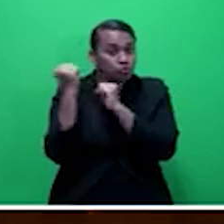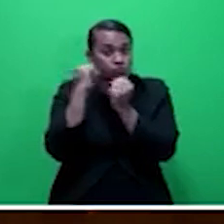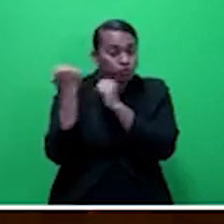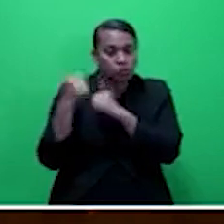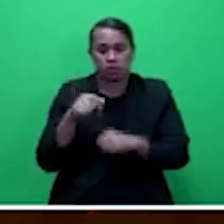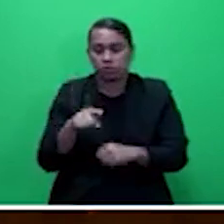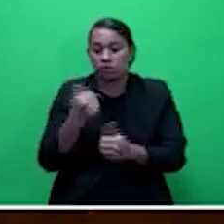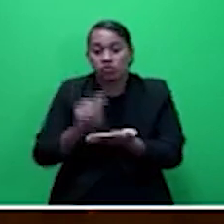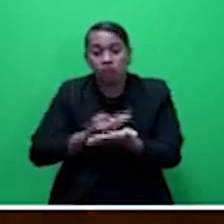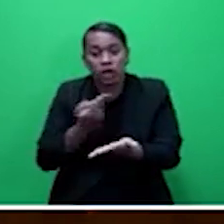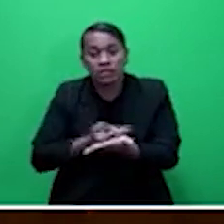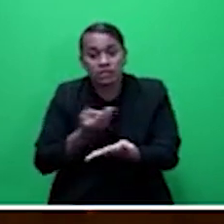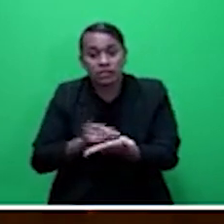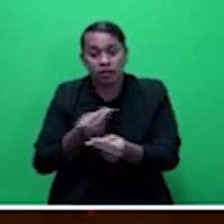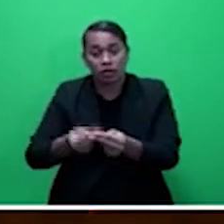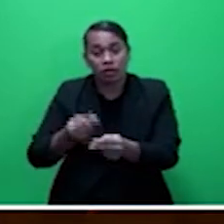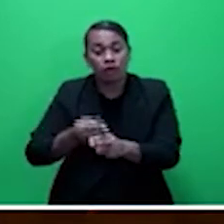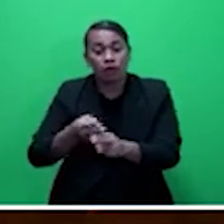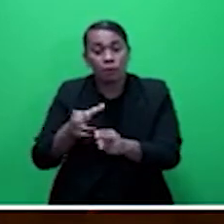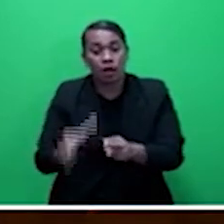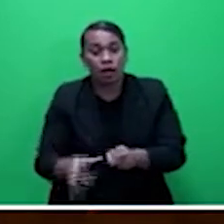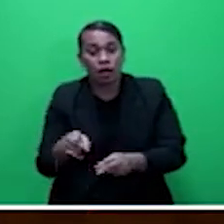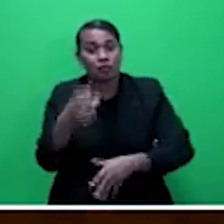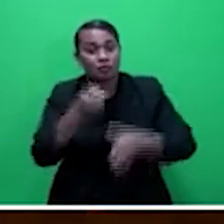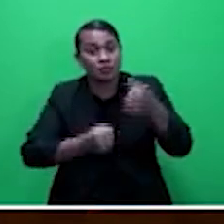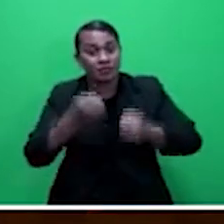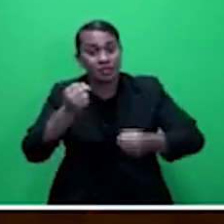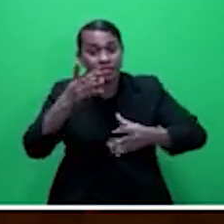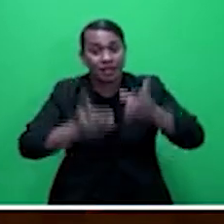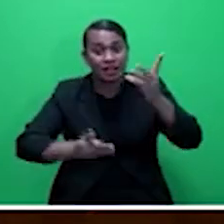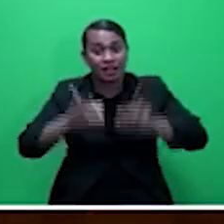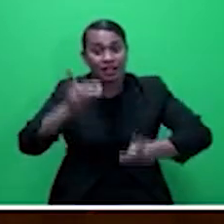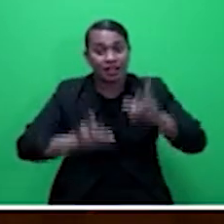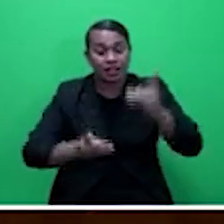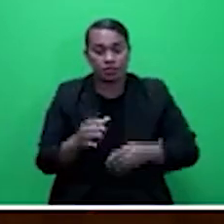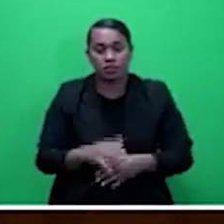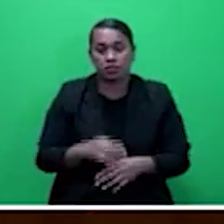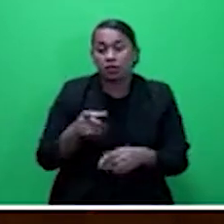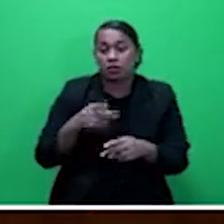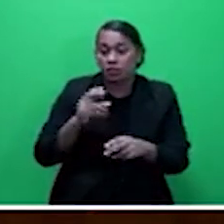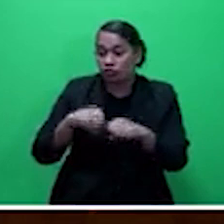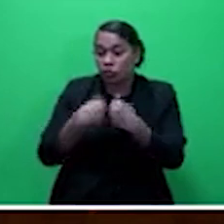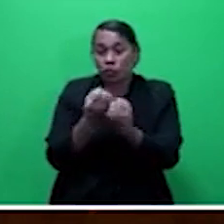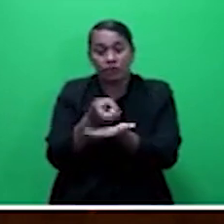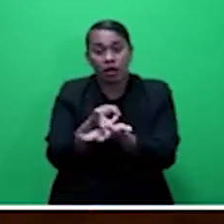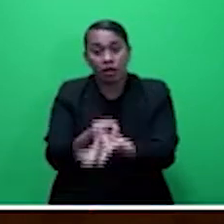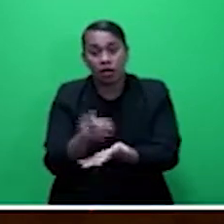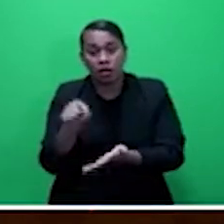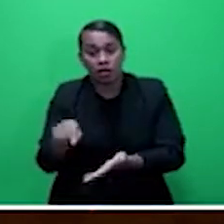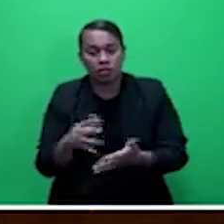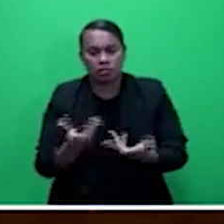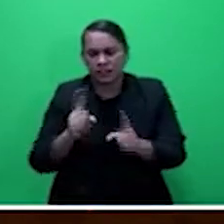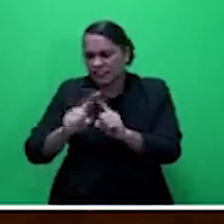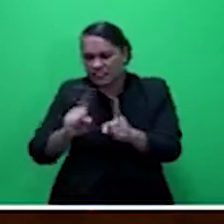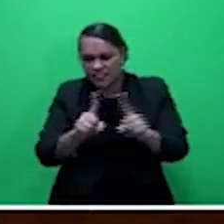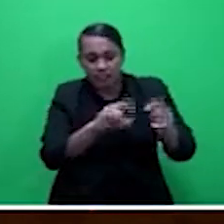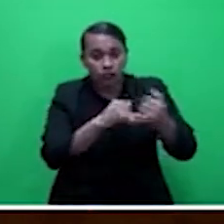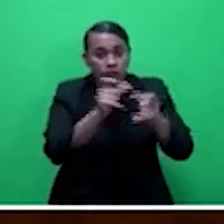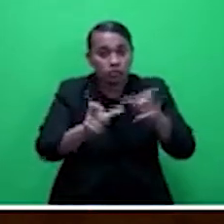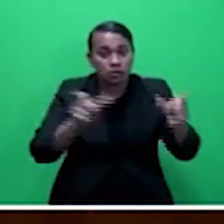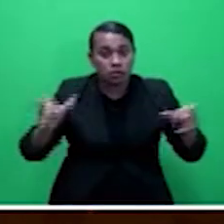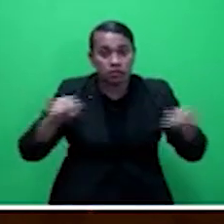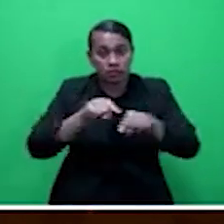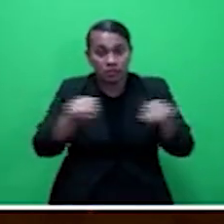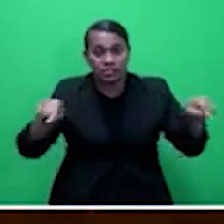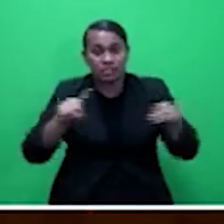farmers, corpora farmers, social welfare recipients, and all civil servants. For the information of the